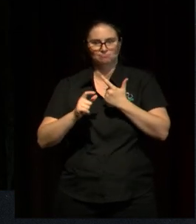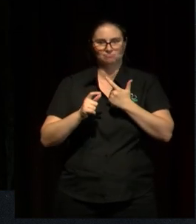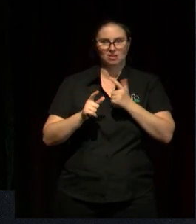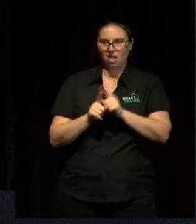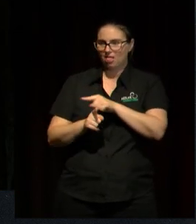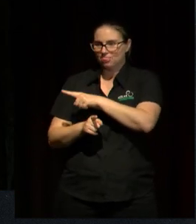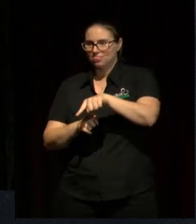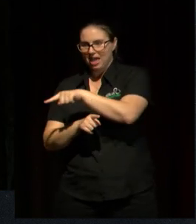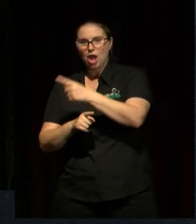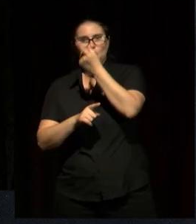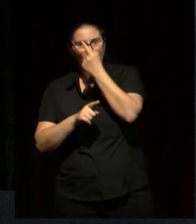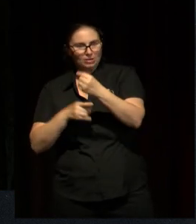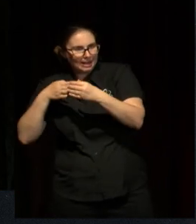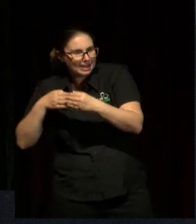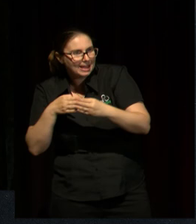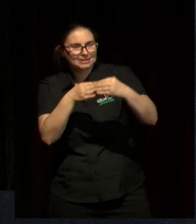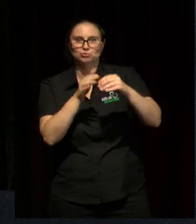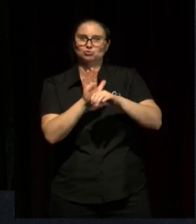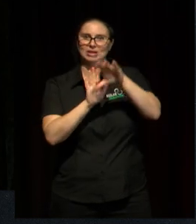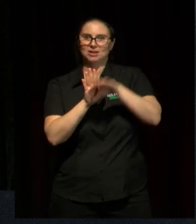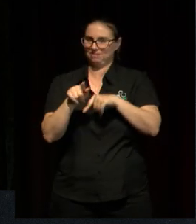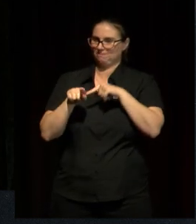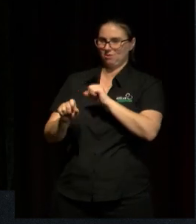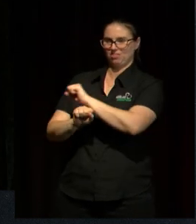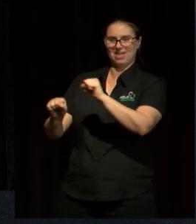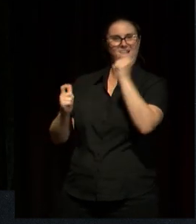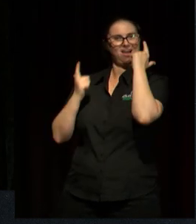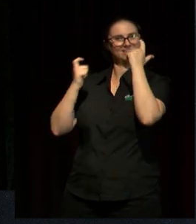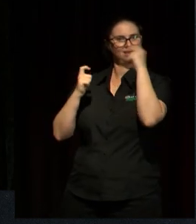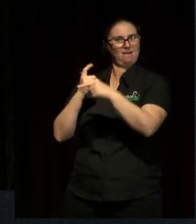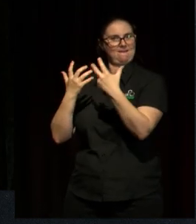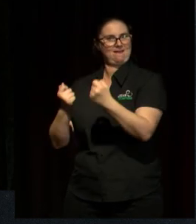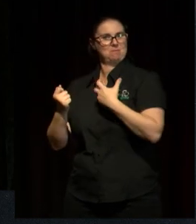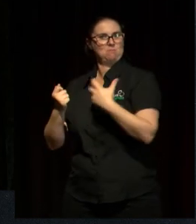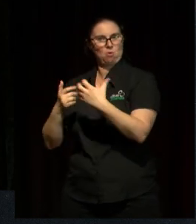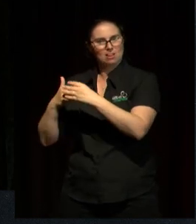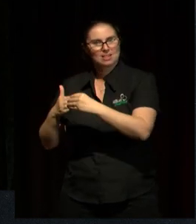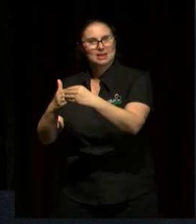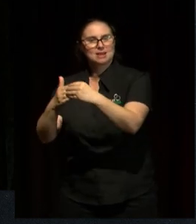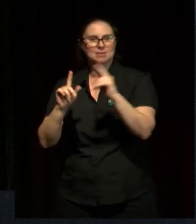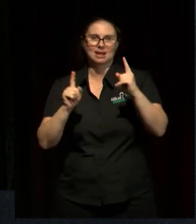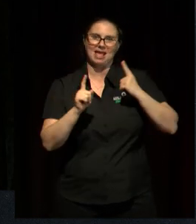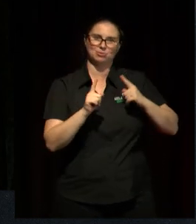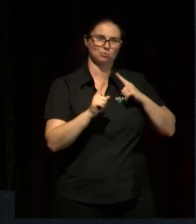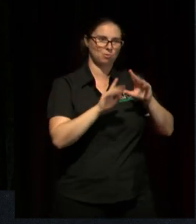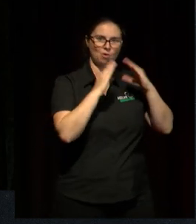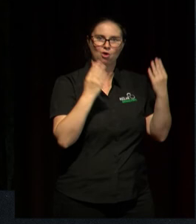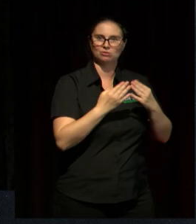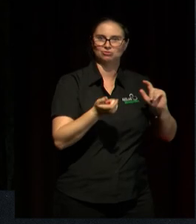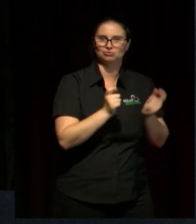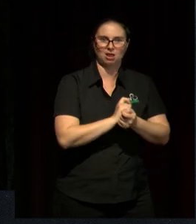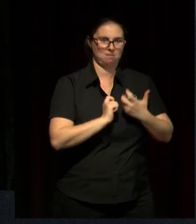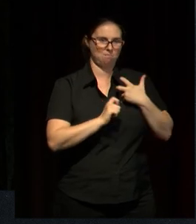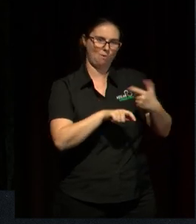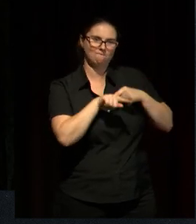ideas was very dominant. But because of the testing regimes that have come in recent times, we've seen that not